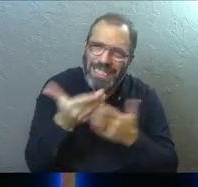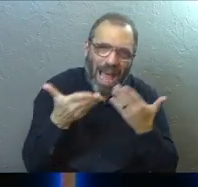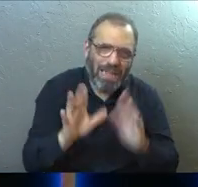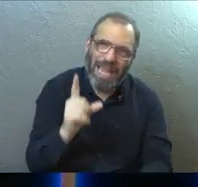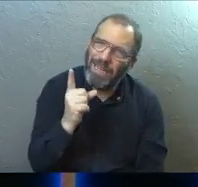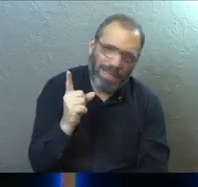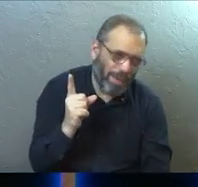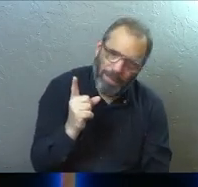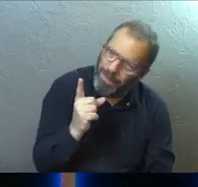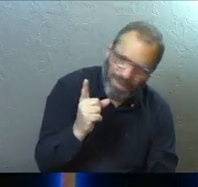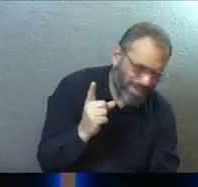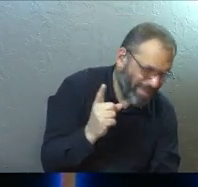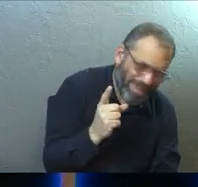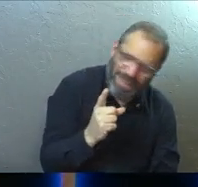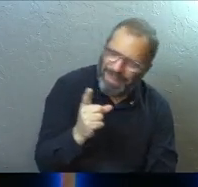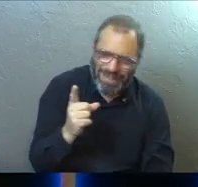him.